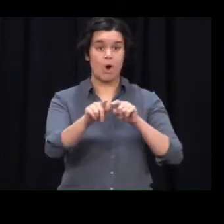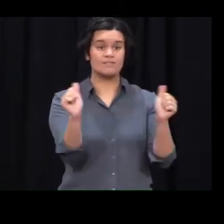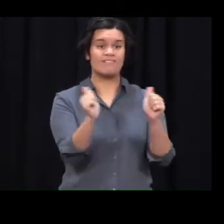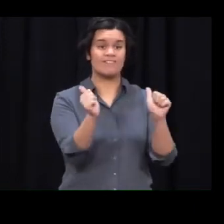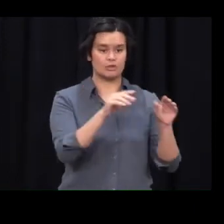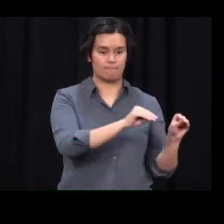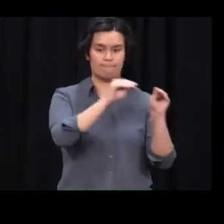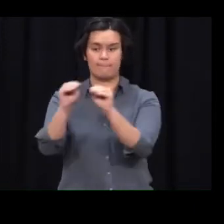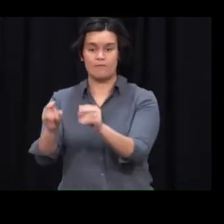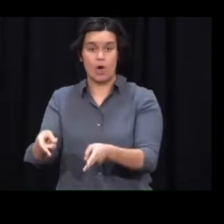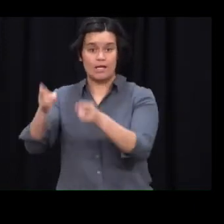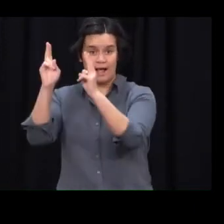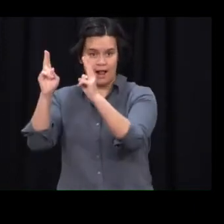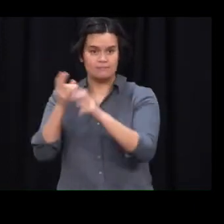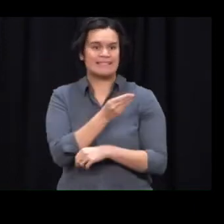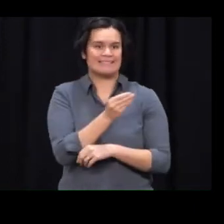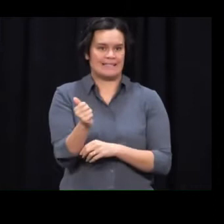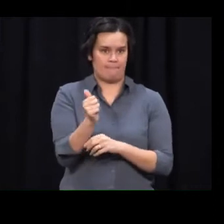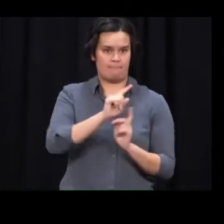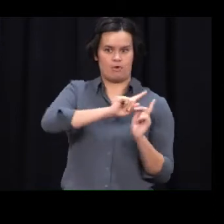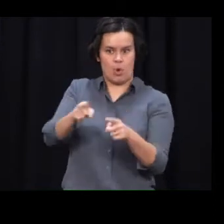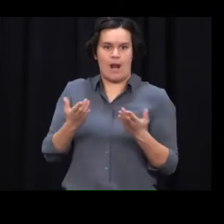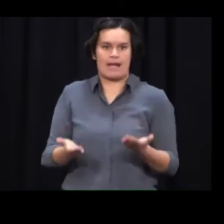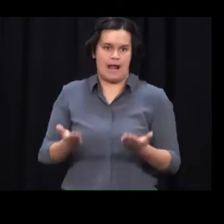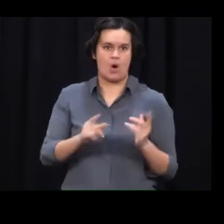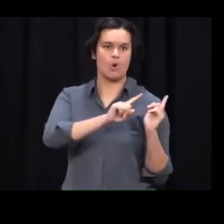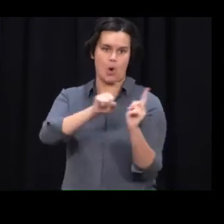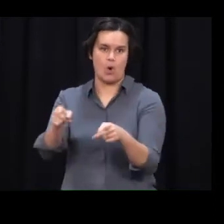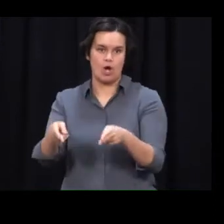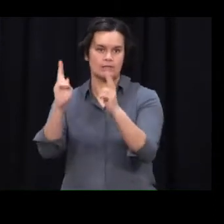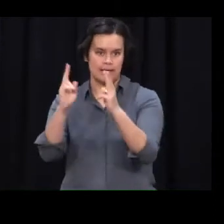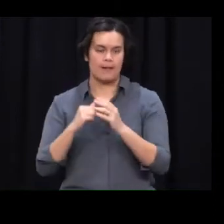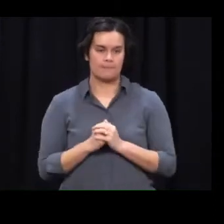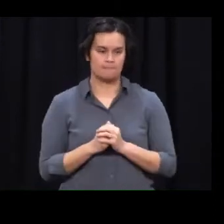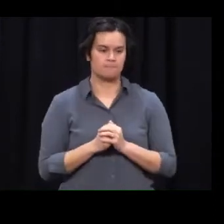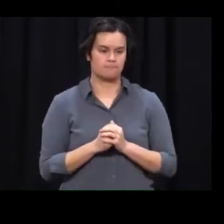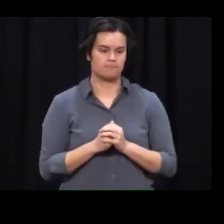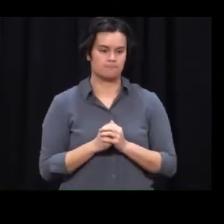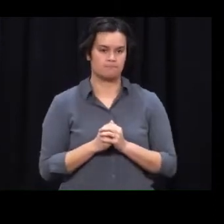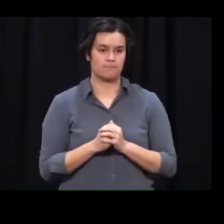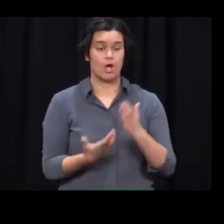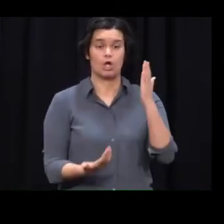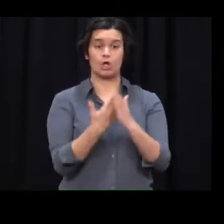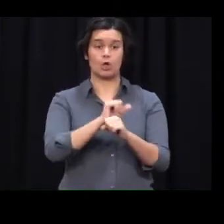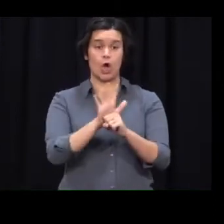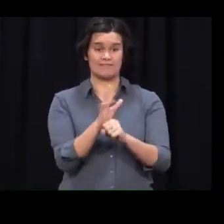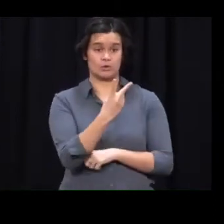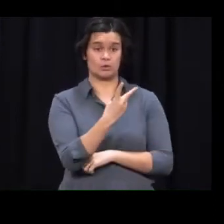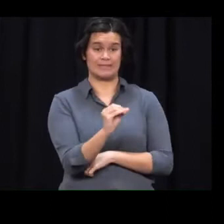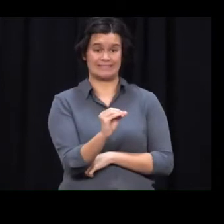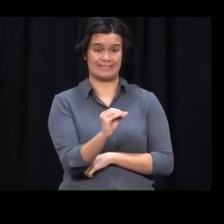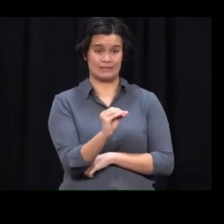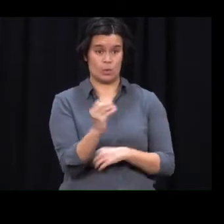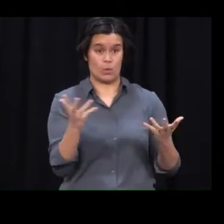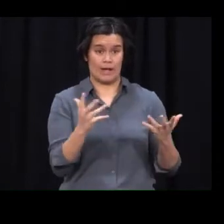Of the 21 new cases, 20 are in Auckland, one is here in Wellington, and that Wellington case was actually first reported